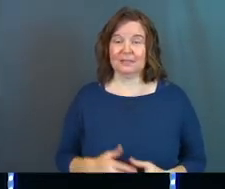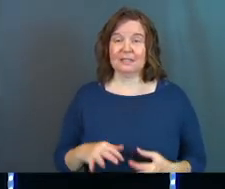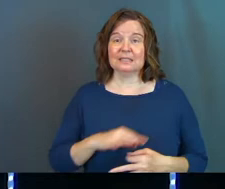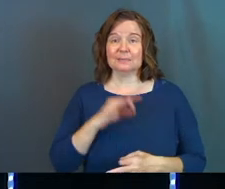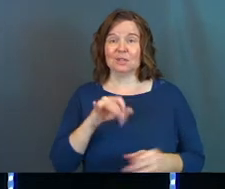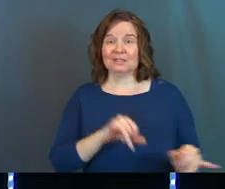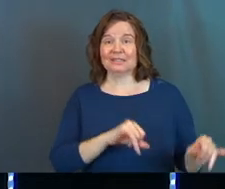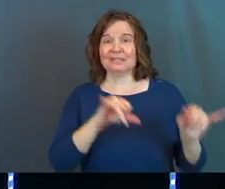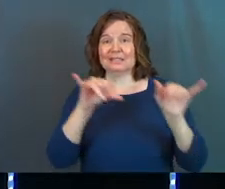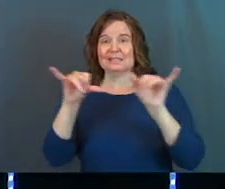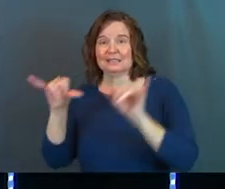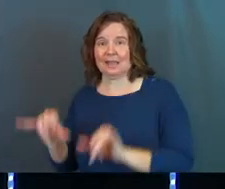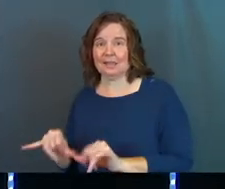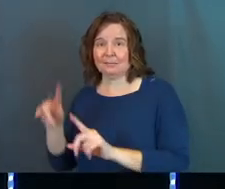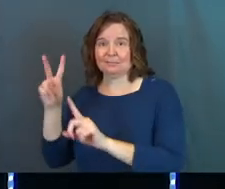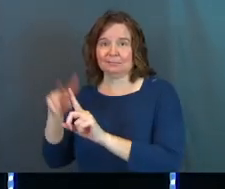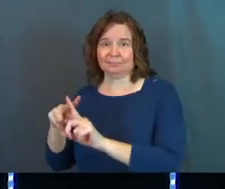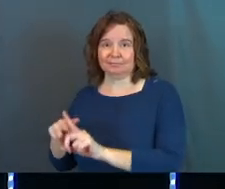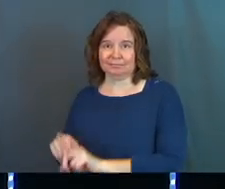Spiritually, it's the same.